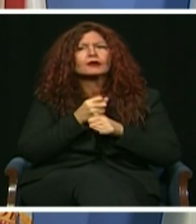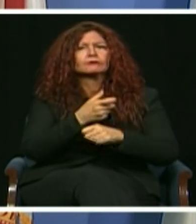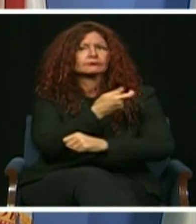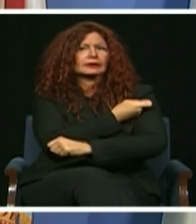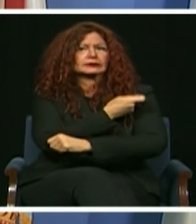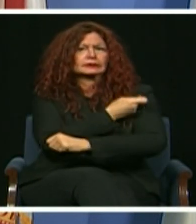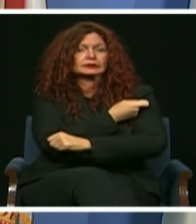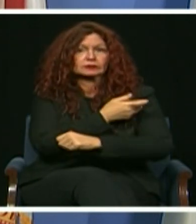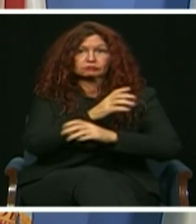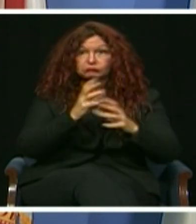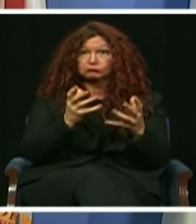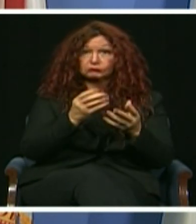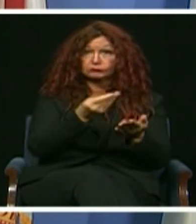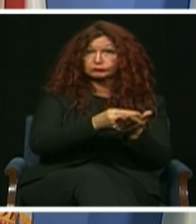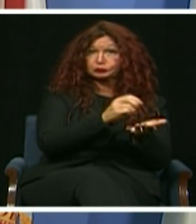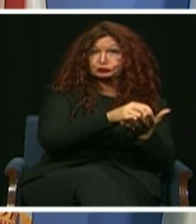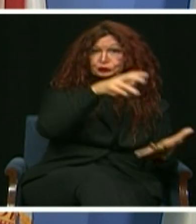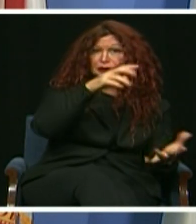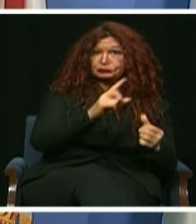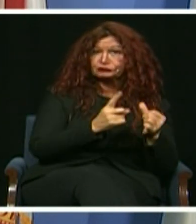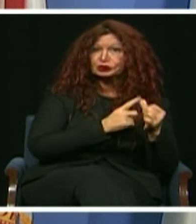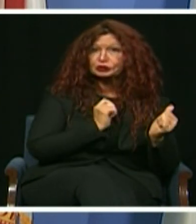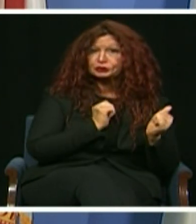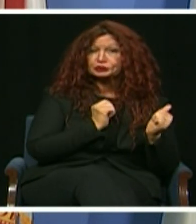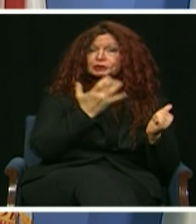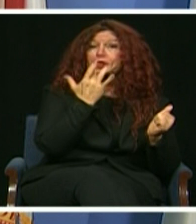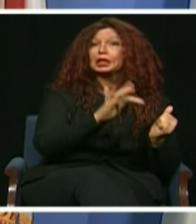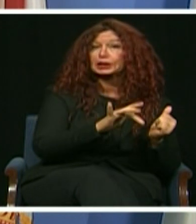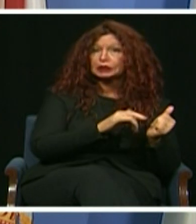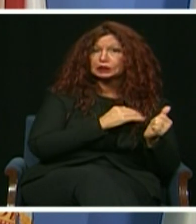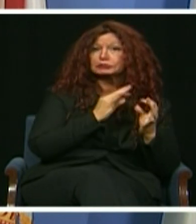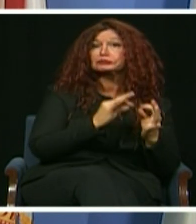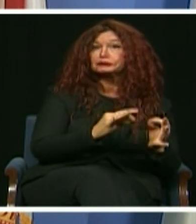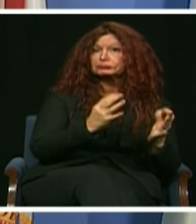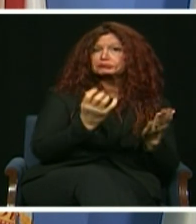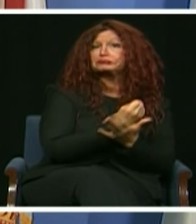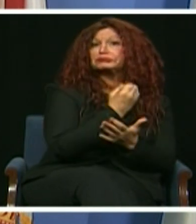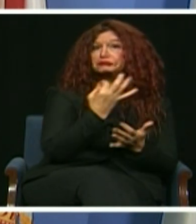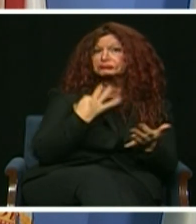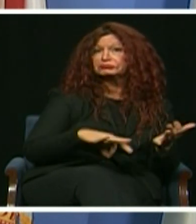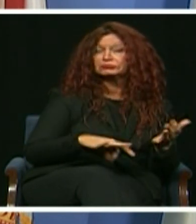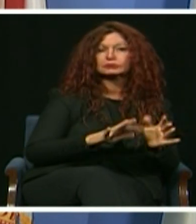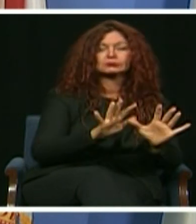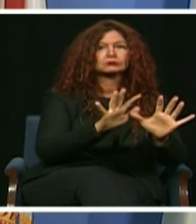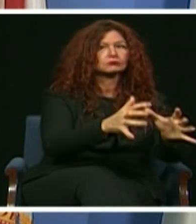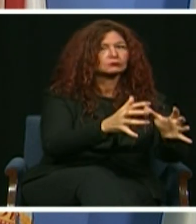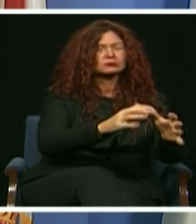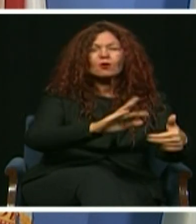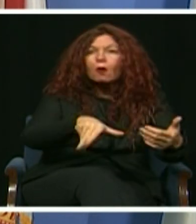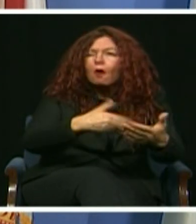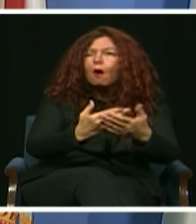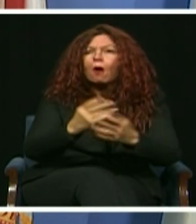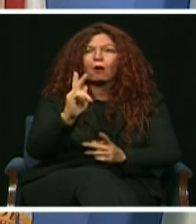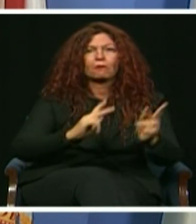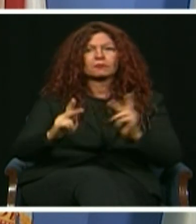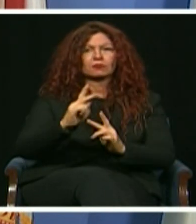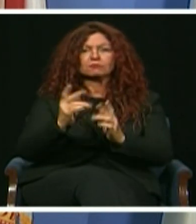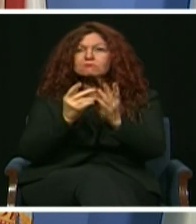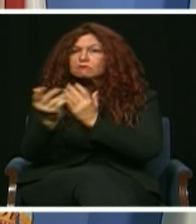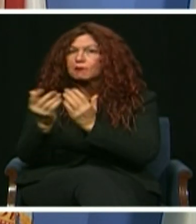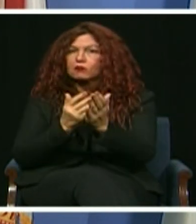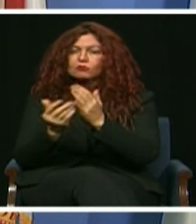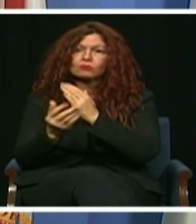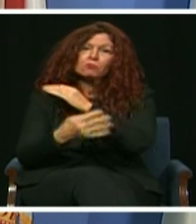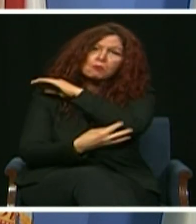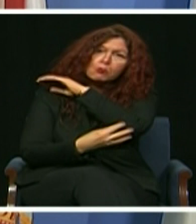and to move forward together. And this is why my administration is soon rolling out a new centralized registration